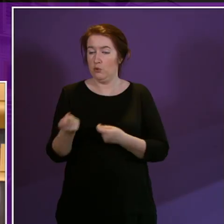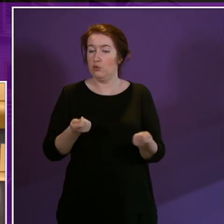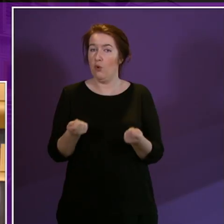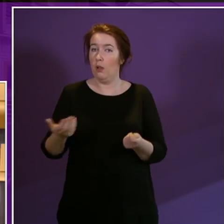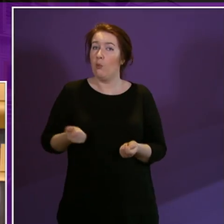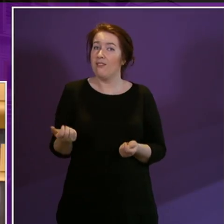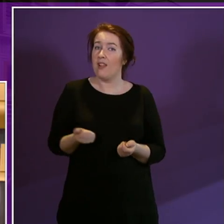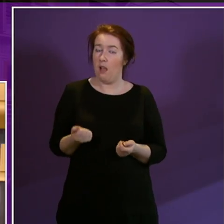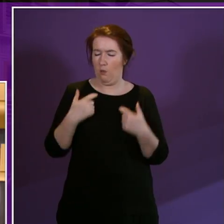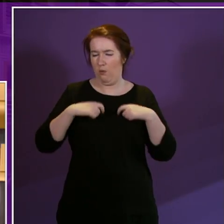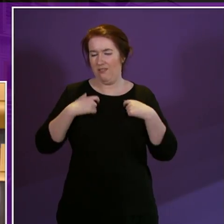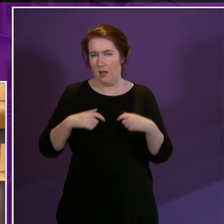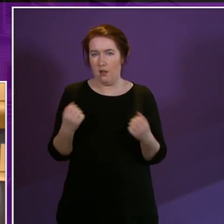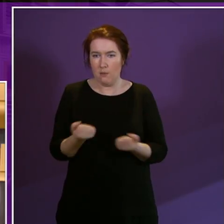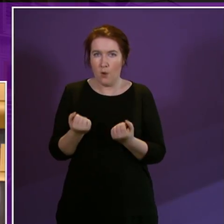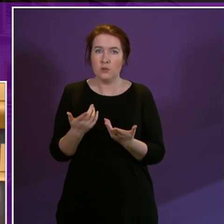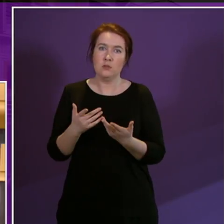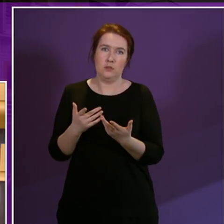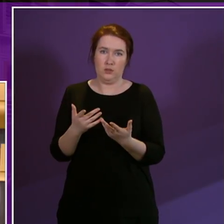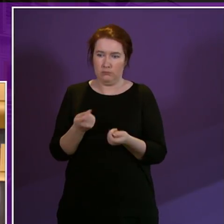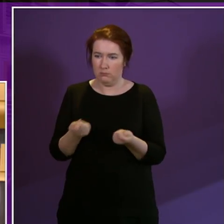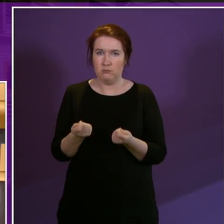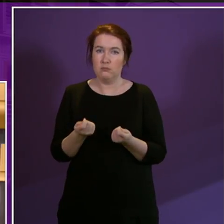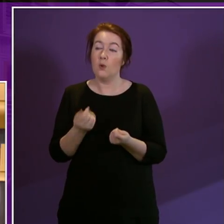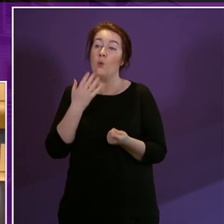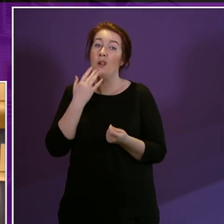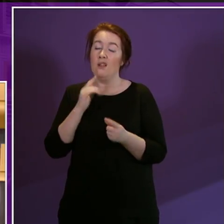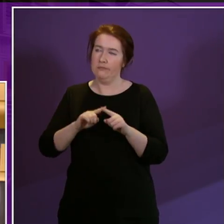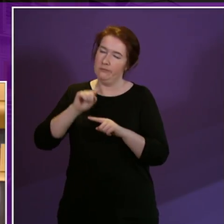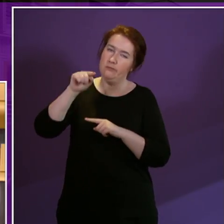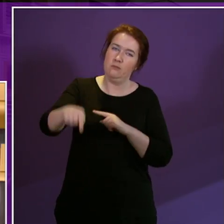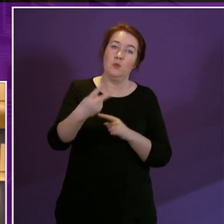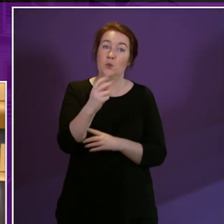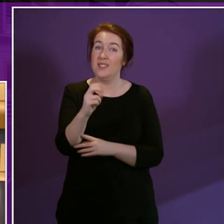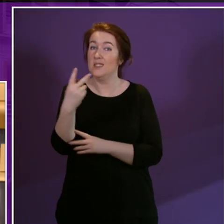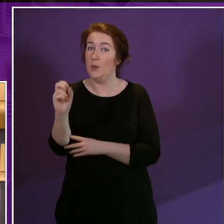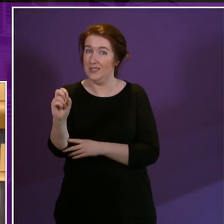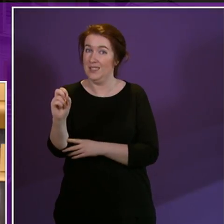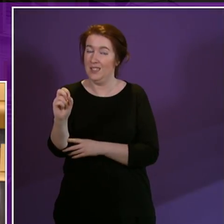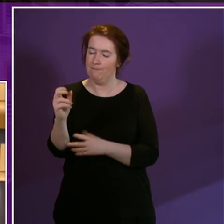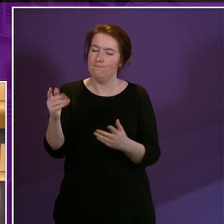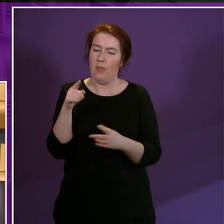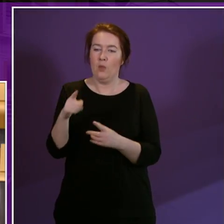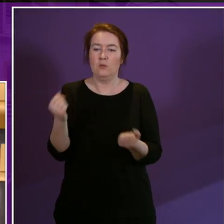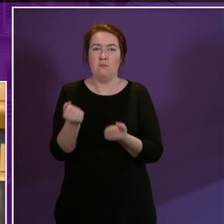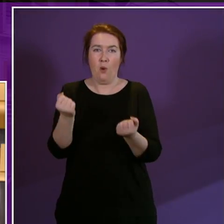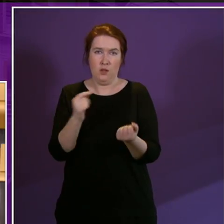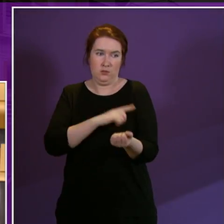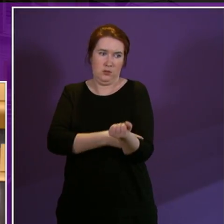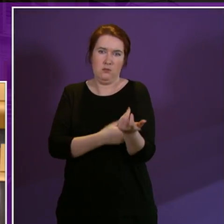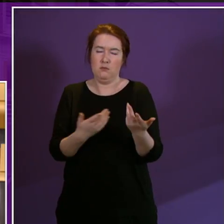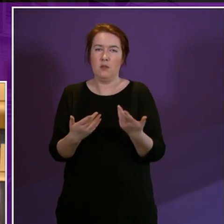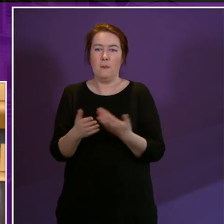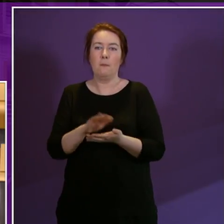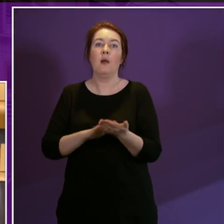including disability benefits, will not happen until 2020. And those powers will give us the